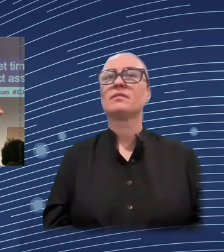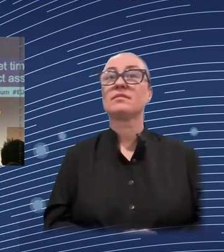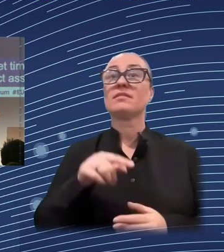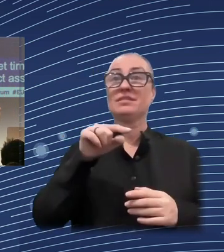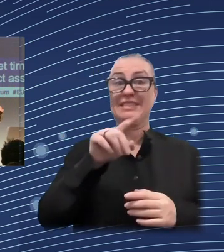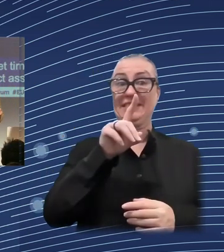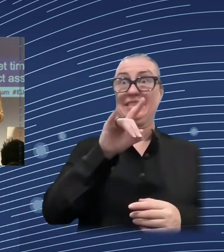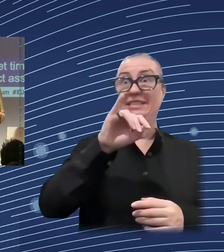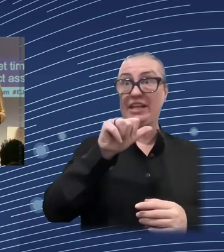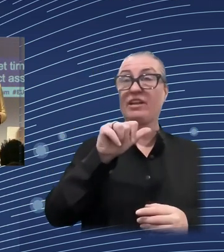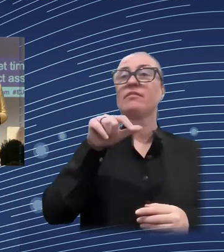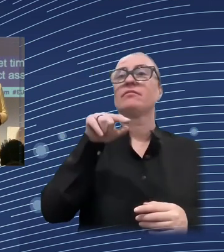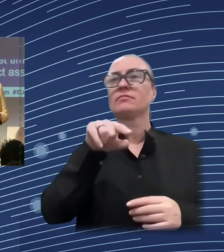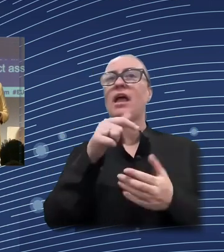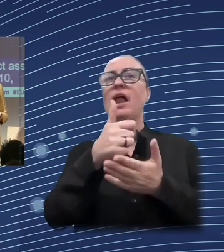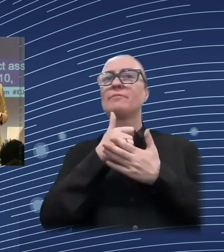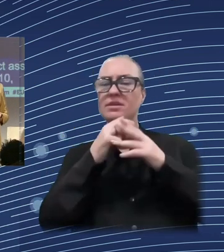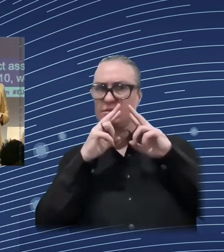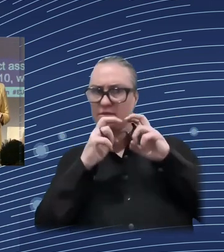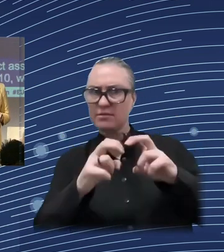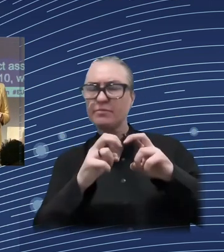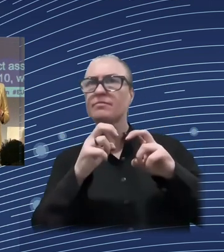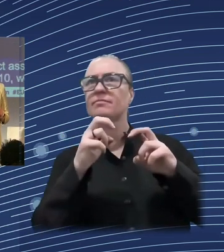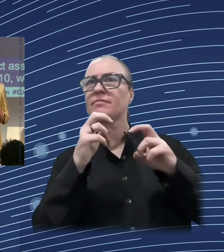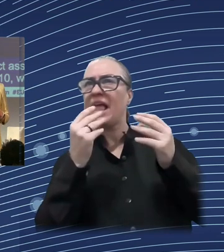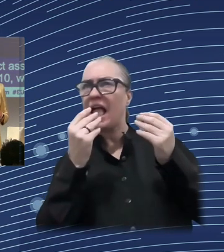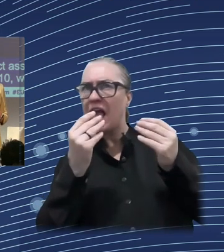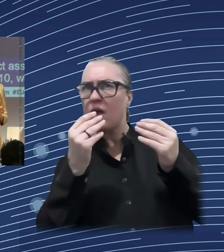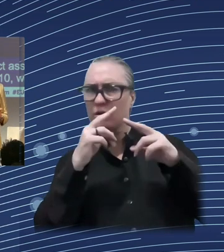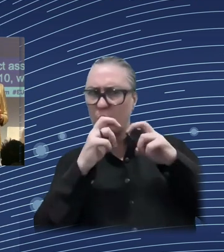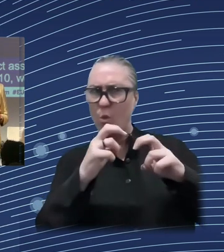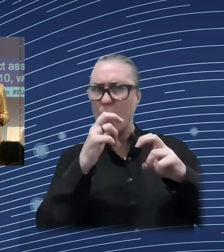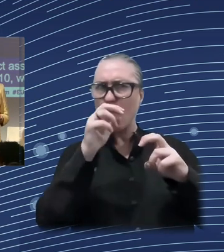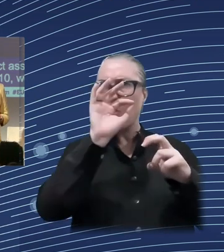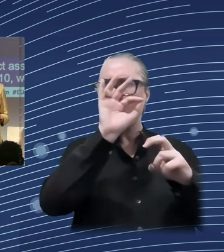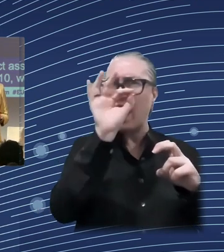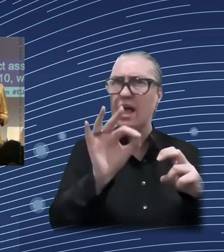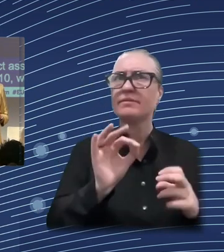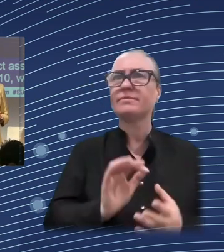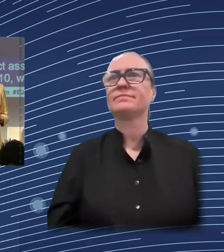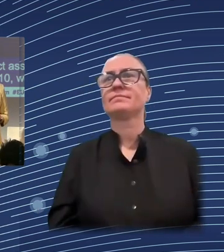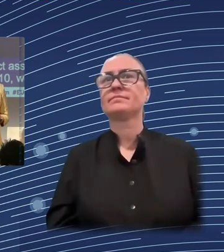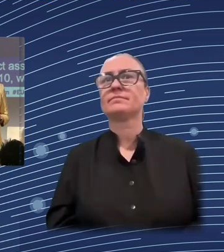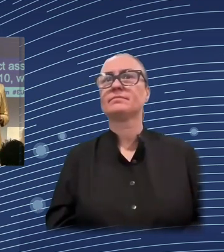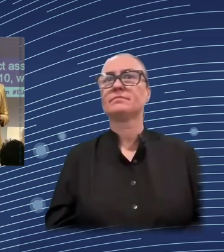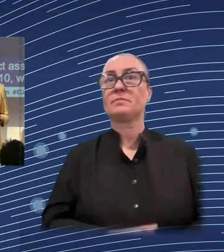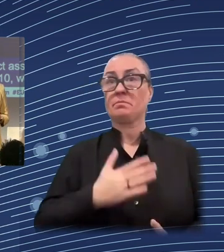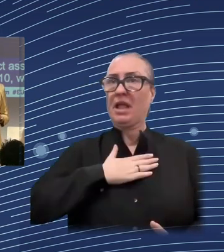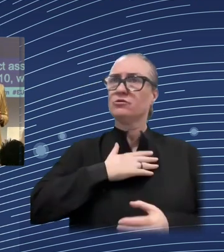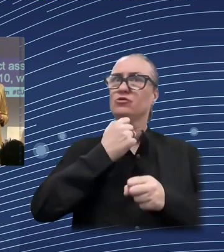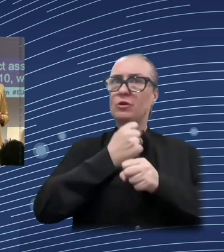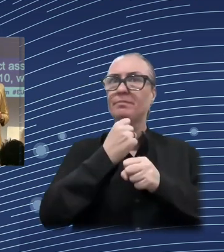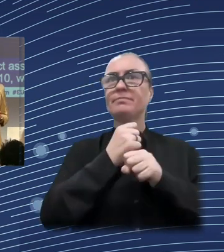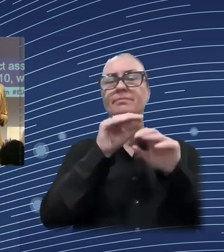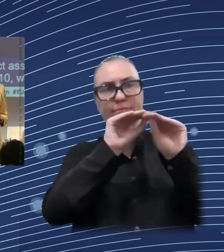2010, we introduced a carbon tax, and in 2021, the government committed to increasing that tax by €7.50